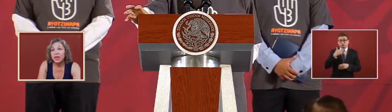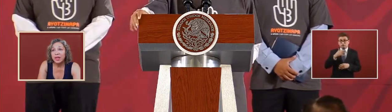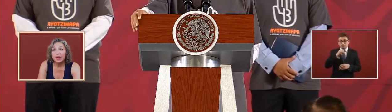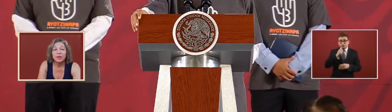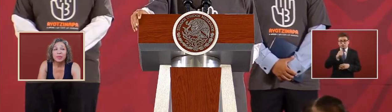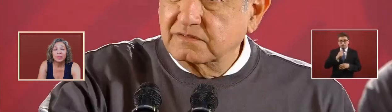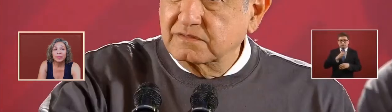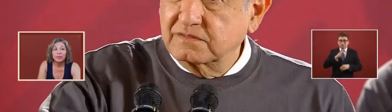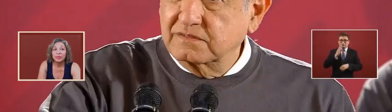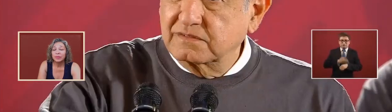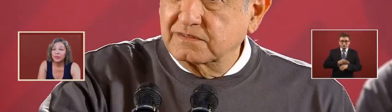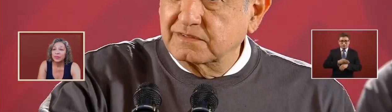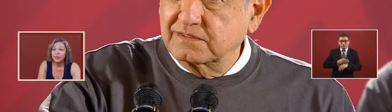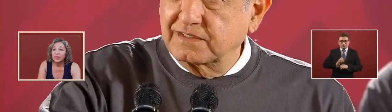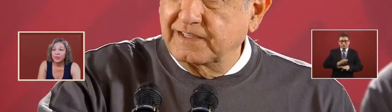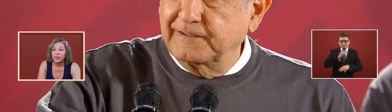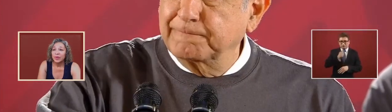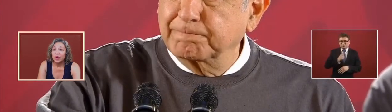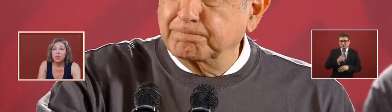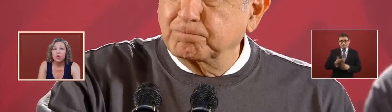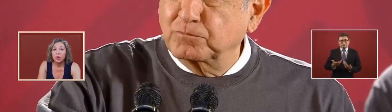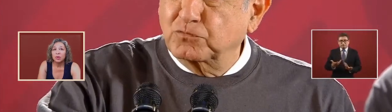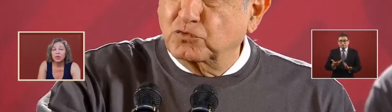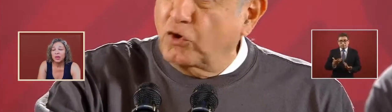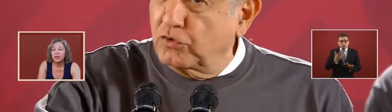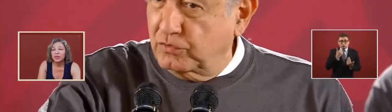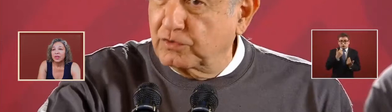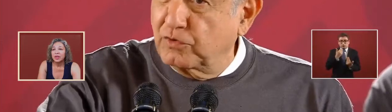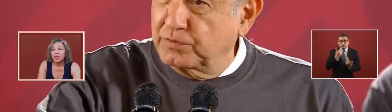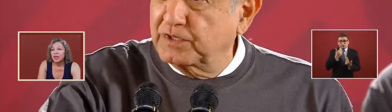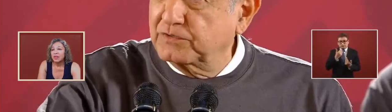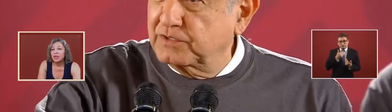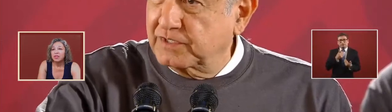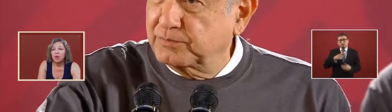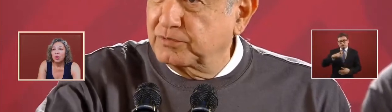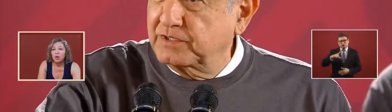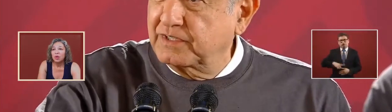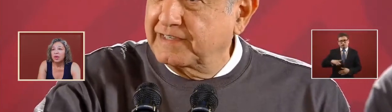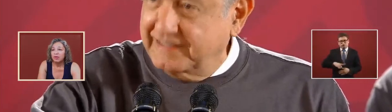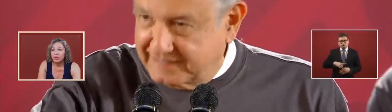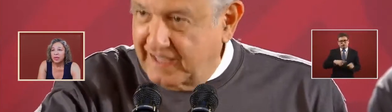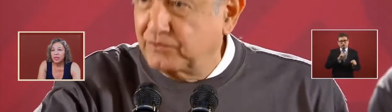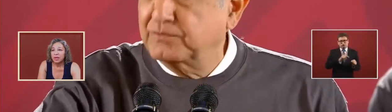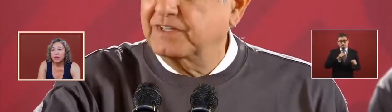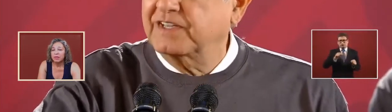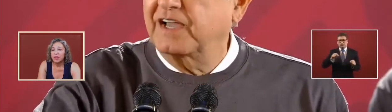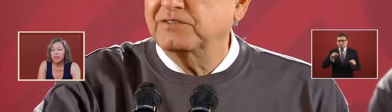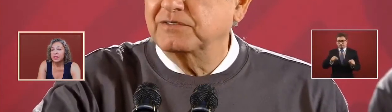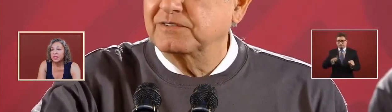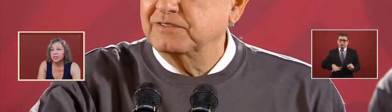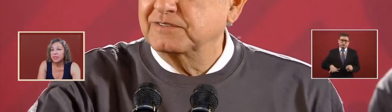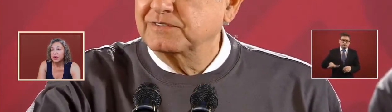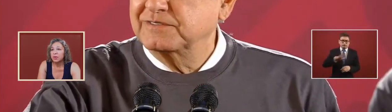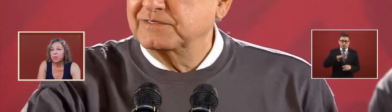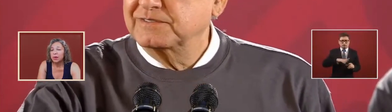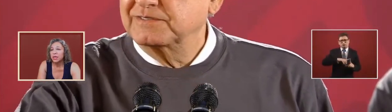impunity or role then the whole government and this republican